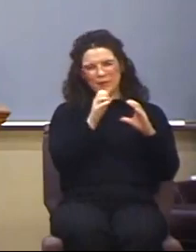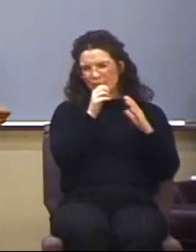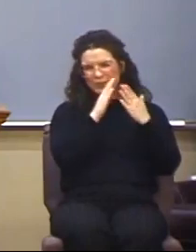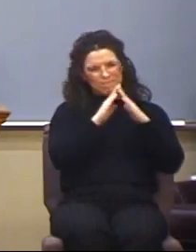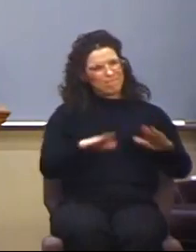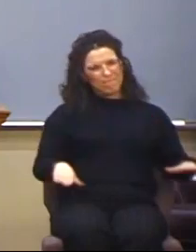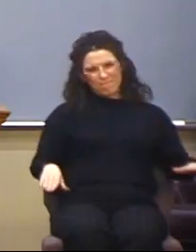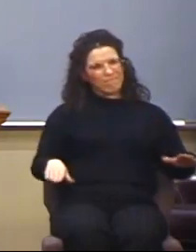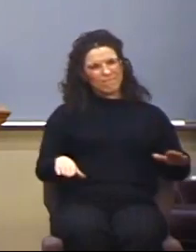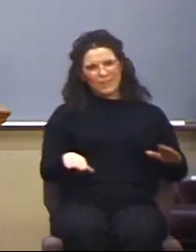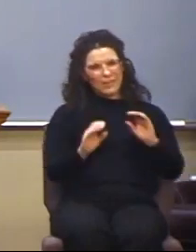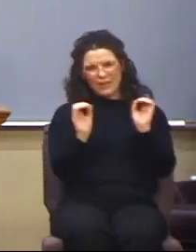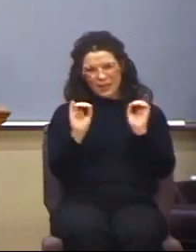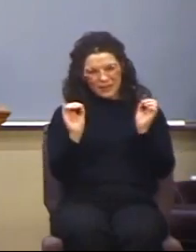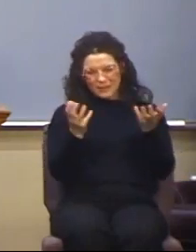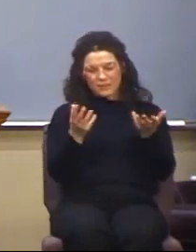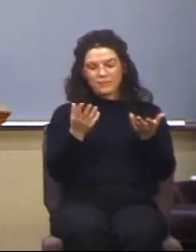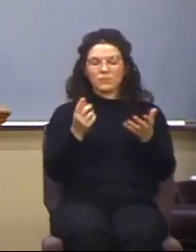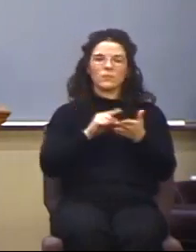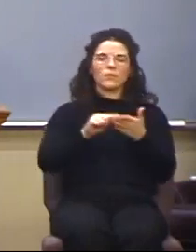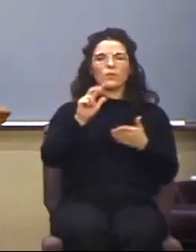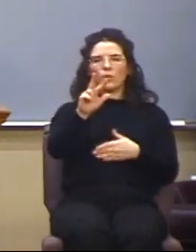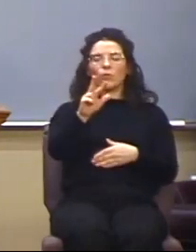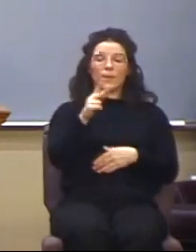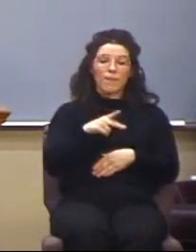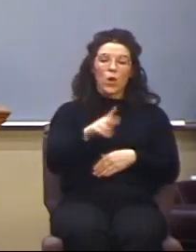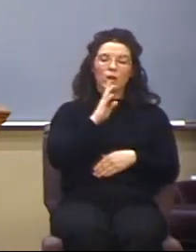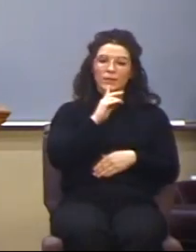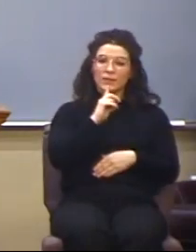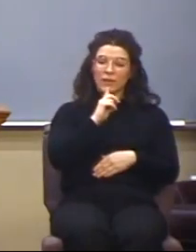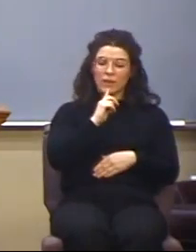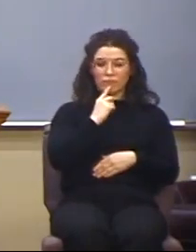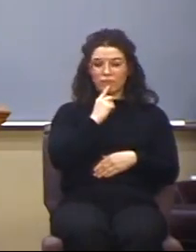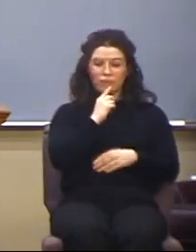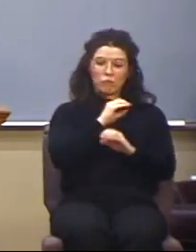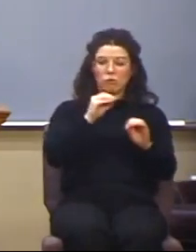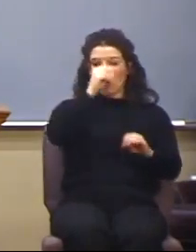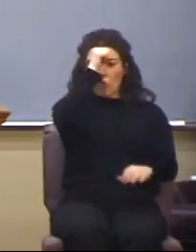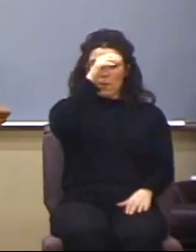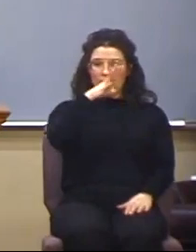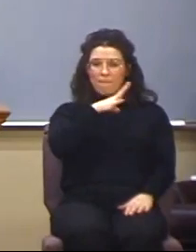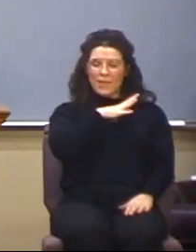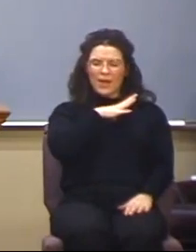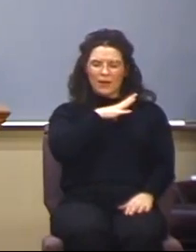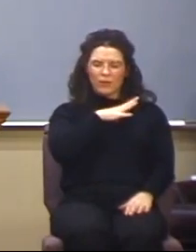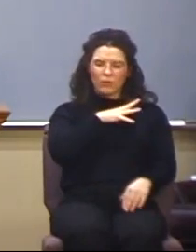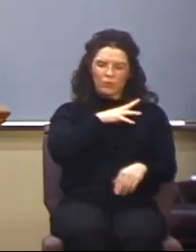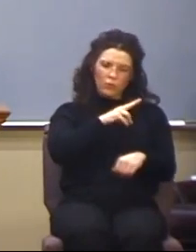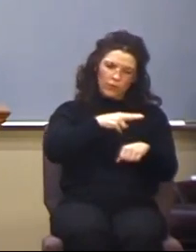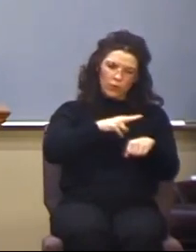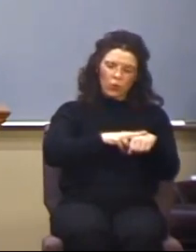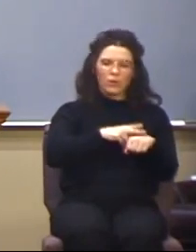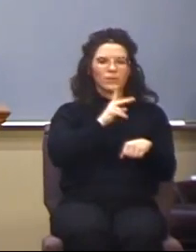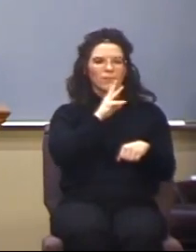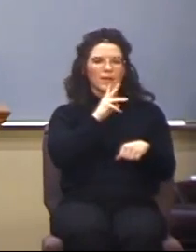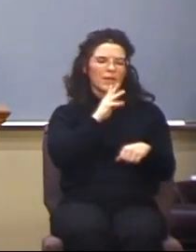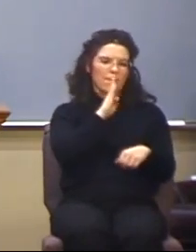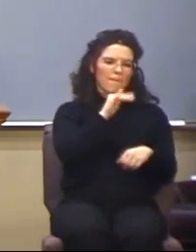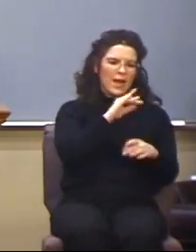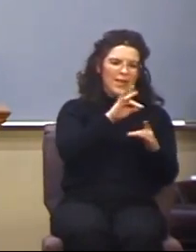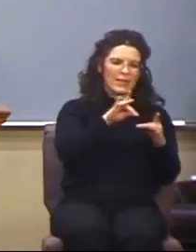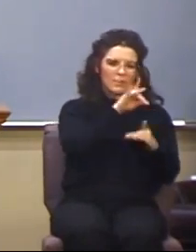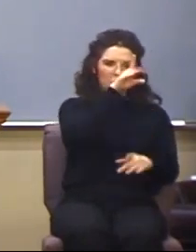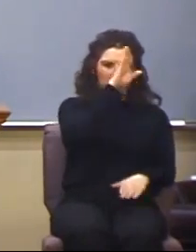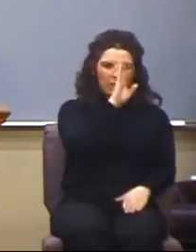in verse 3, Paul is talking about no man, who, of course, again, speaking by the Spirit of God,